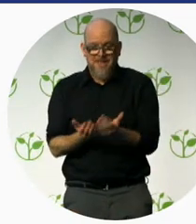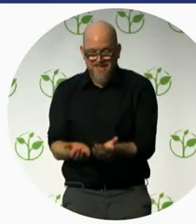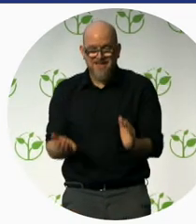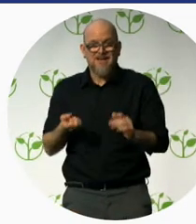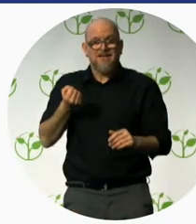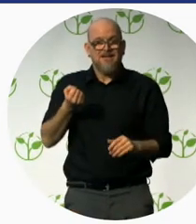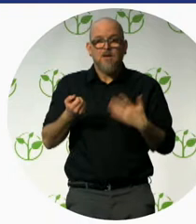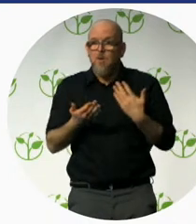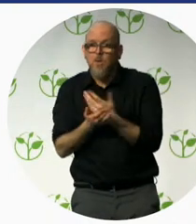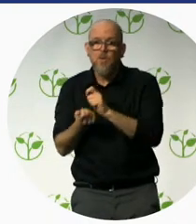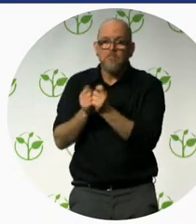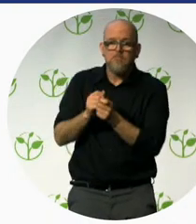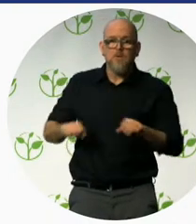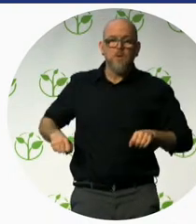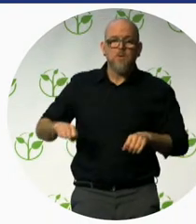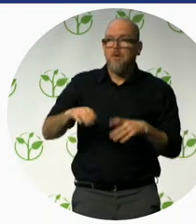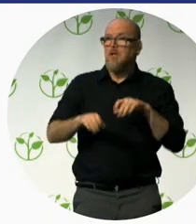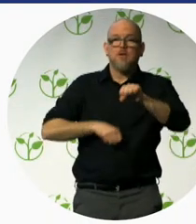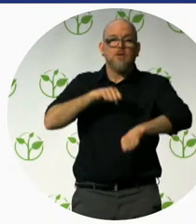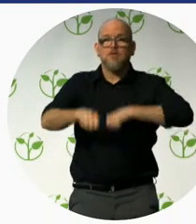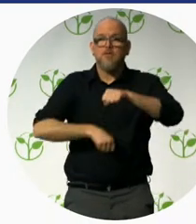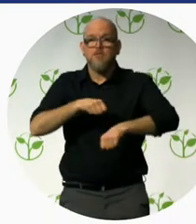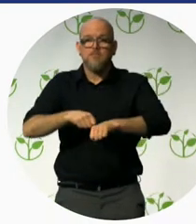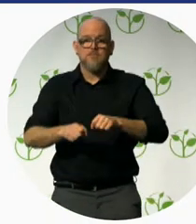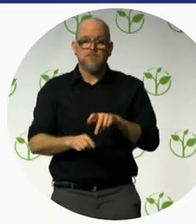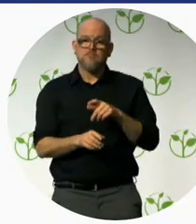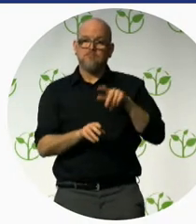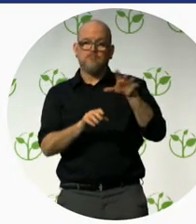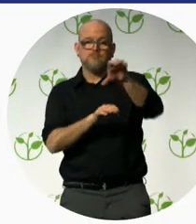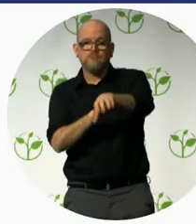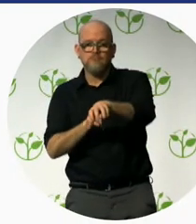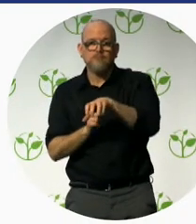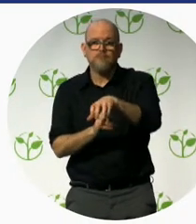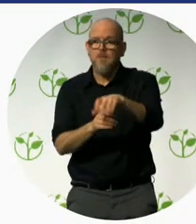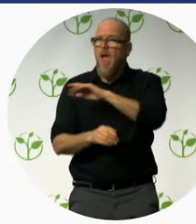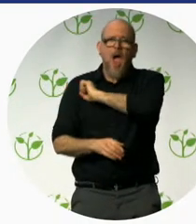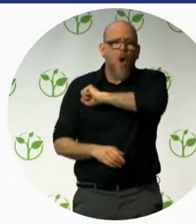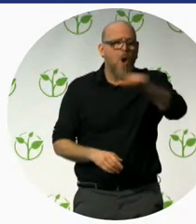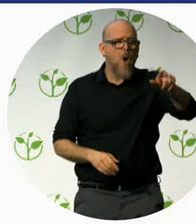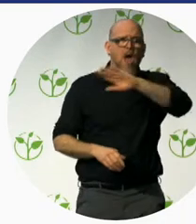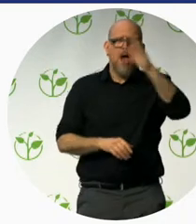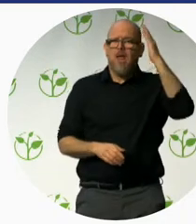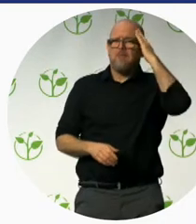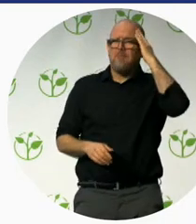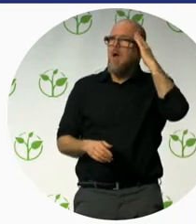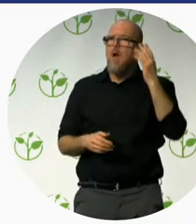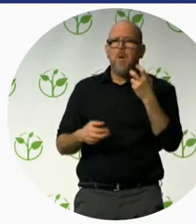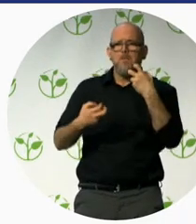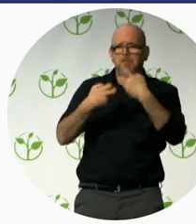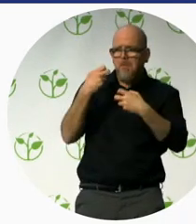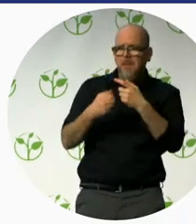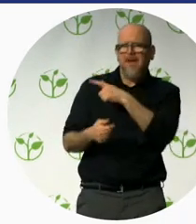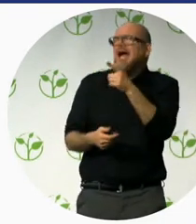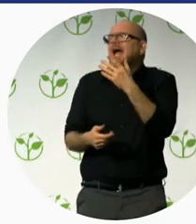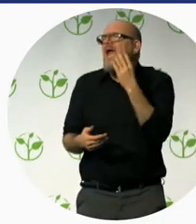bikes, rides a bicycle or something. So, everybody uses wheels,